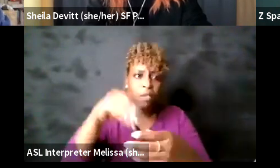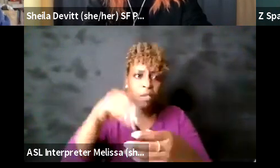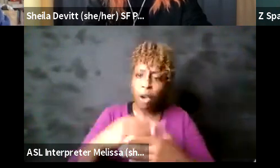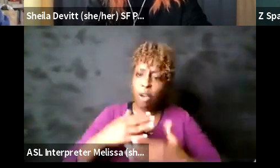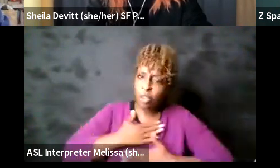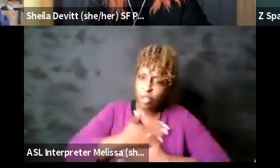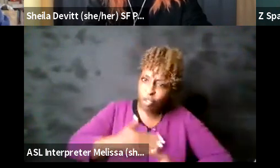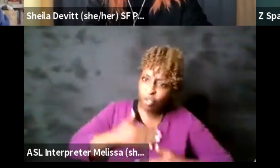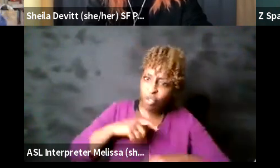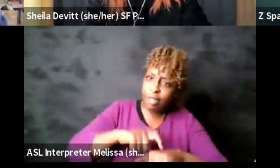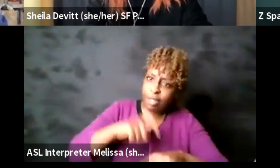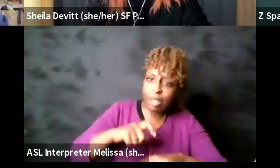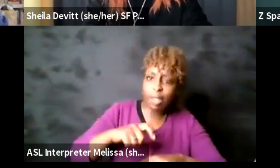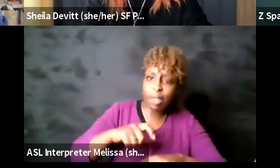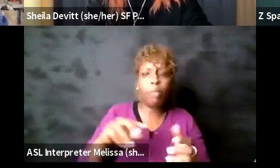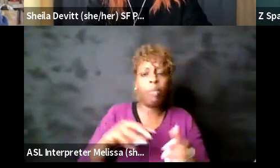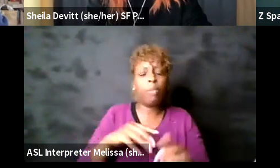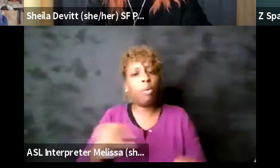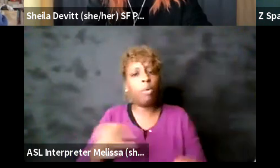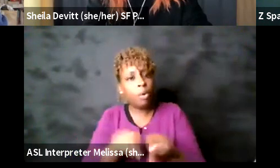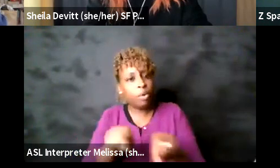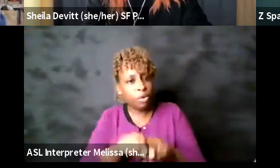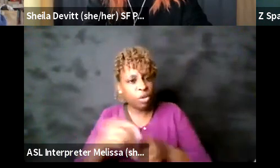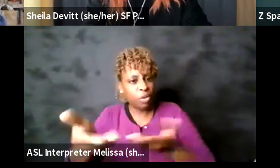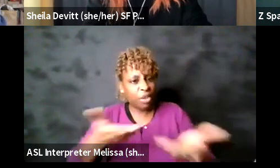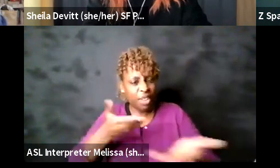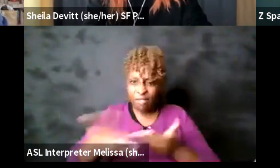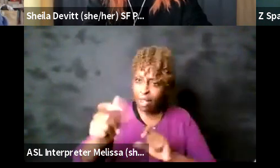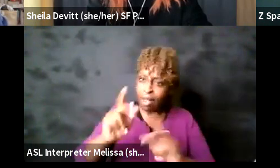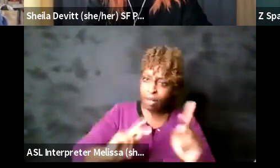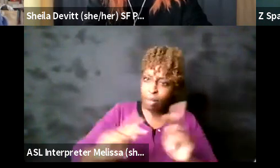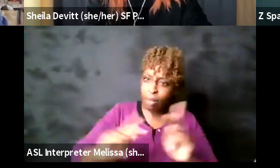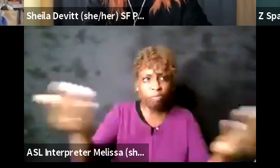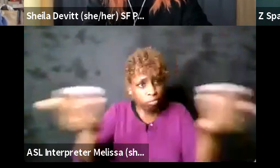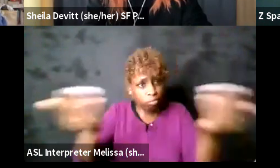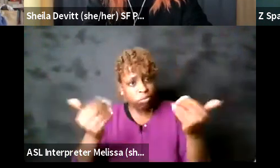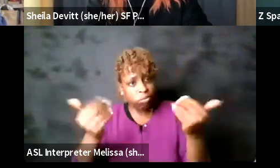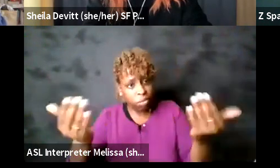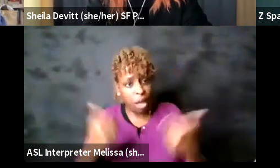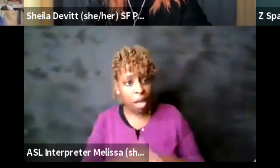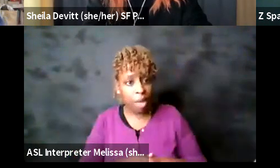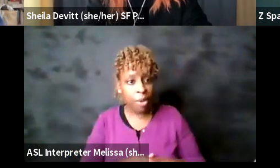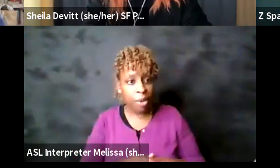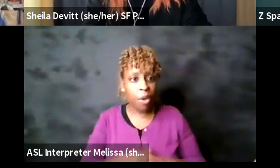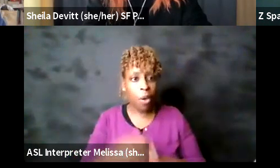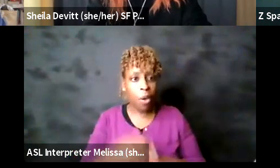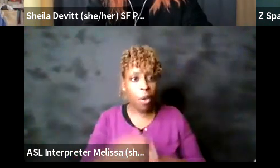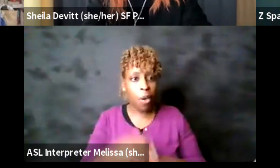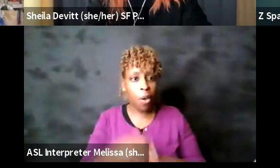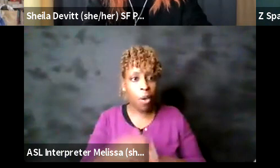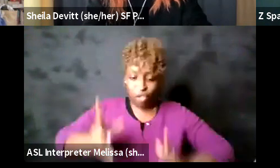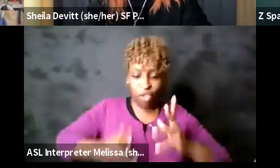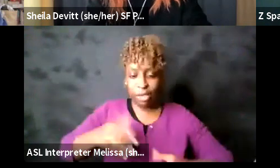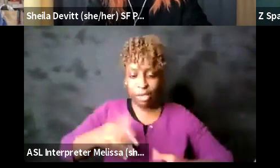uh because we're not expecting them to be in high heels and and be